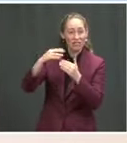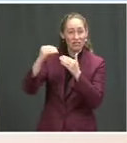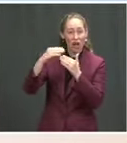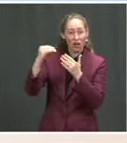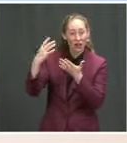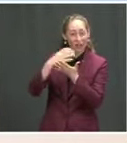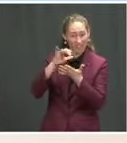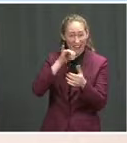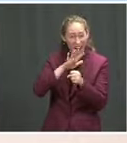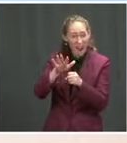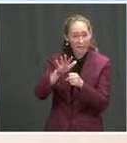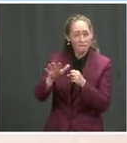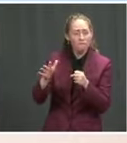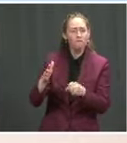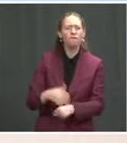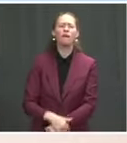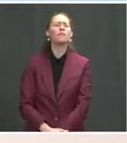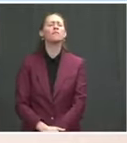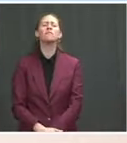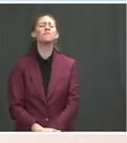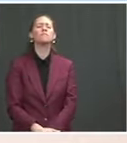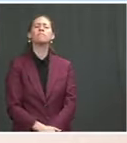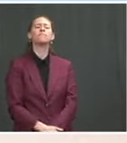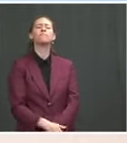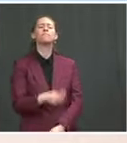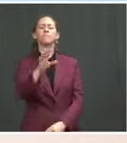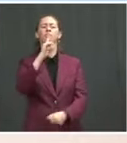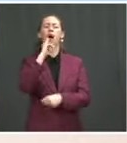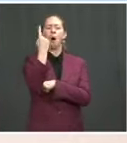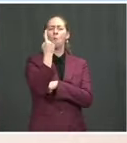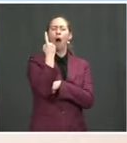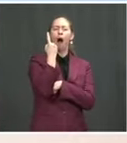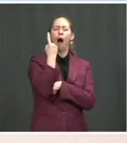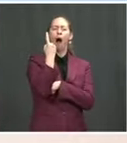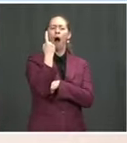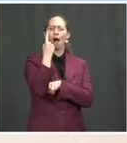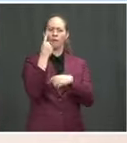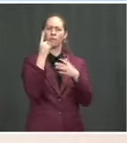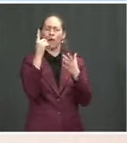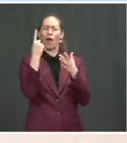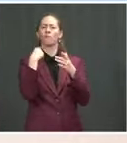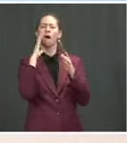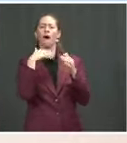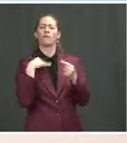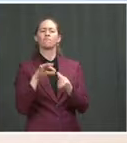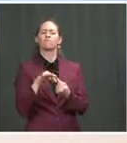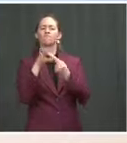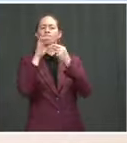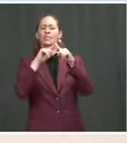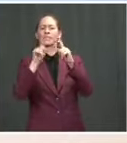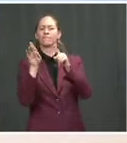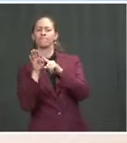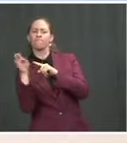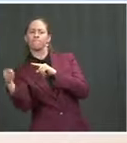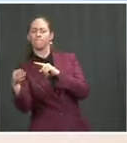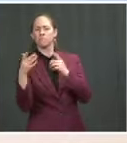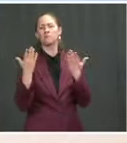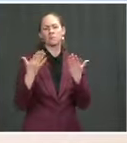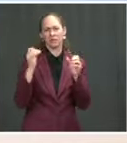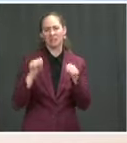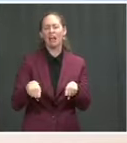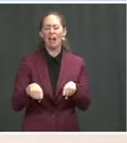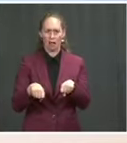reconciliation process that's ongoing, and that addresses and includes a number of the President's key priorities, including